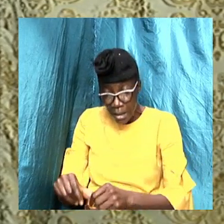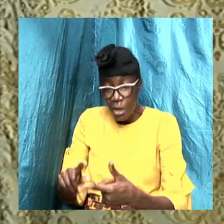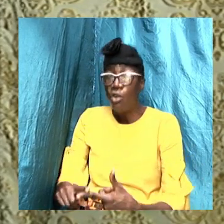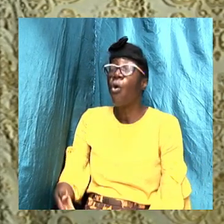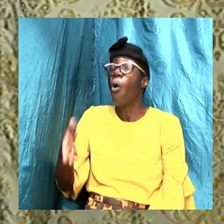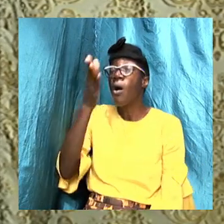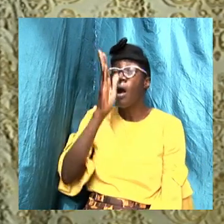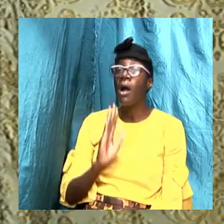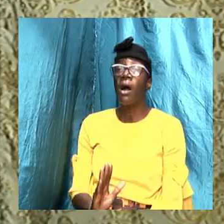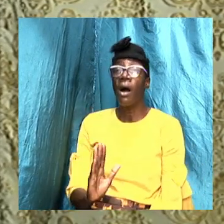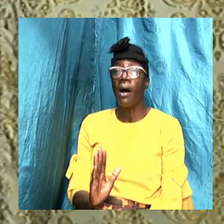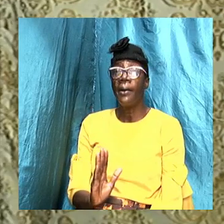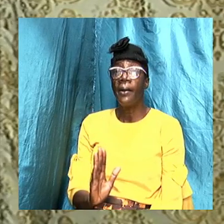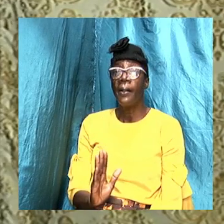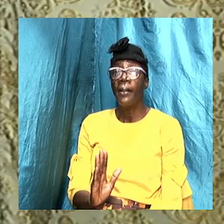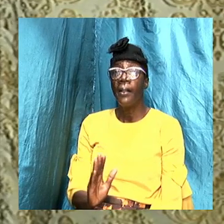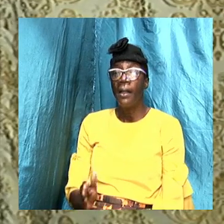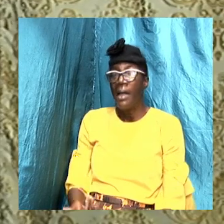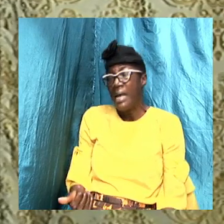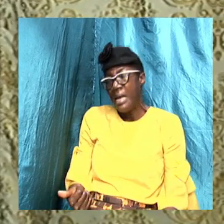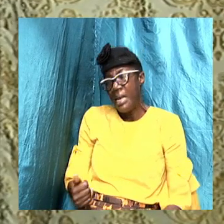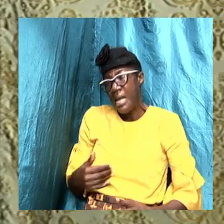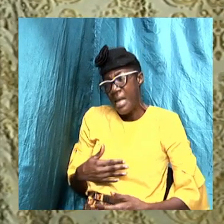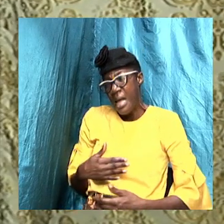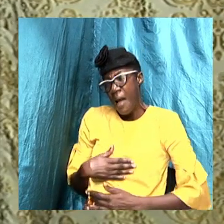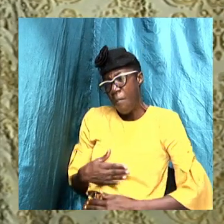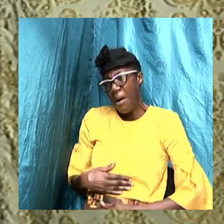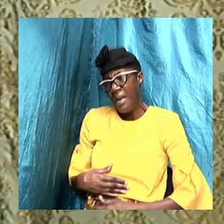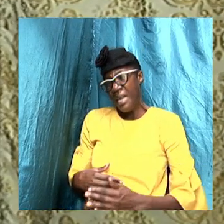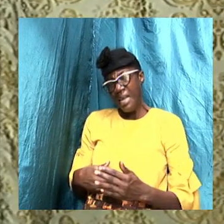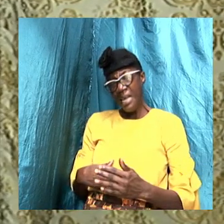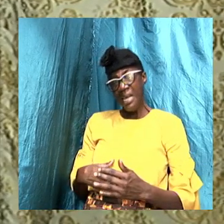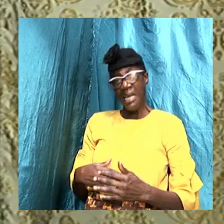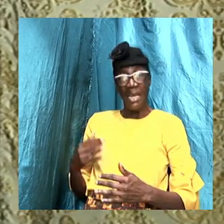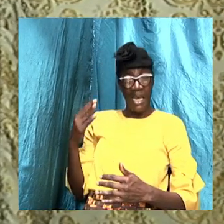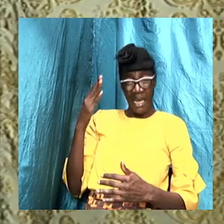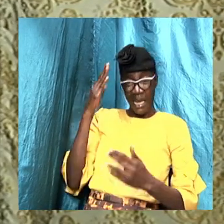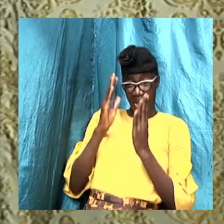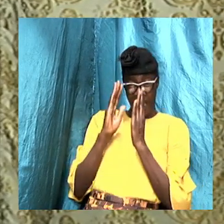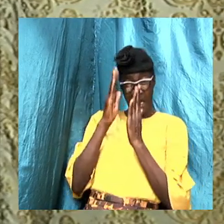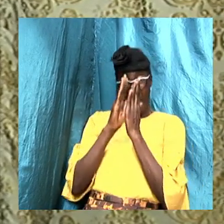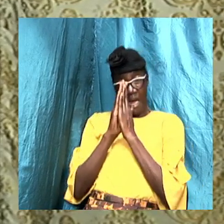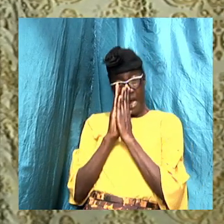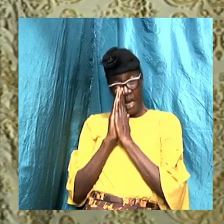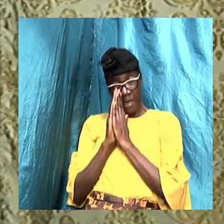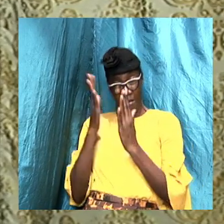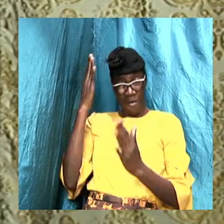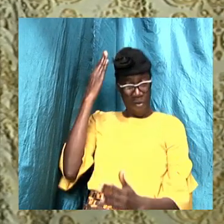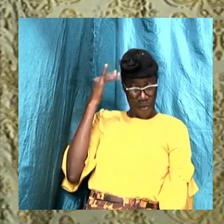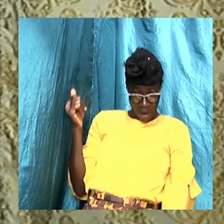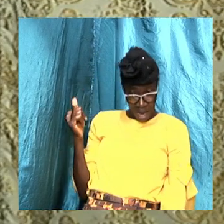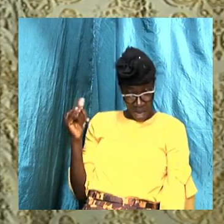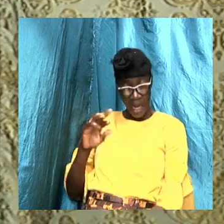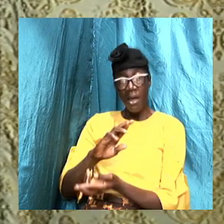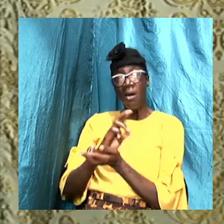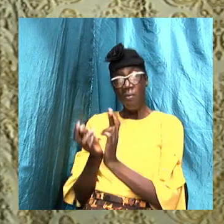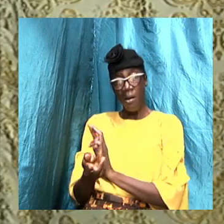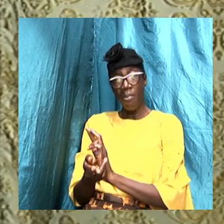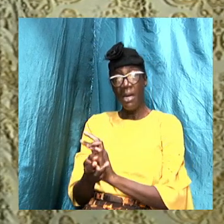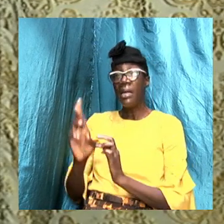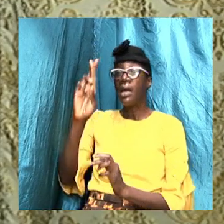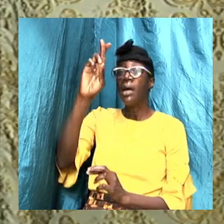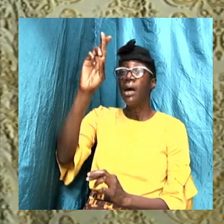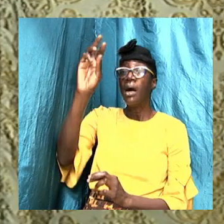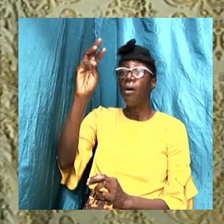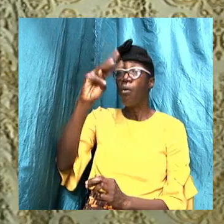So if there's anybody who asks, why do I need to repent? Scriptures like Romans 3,